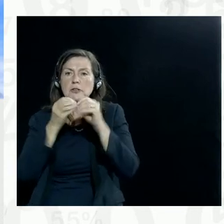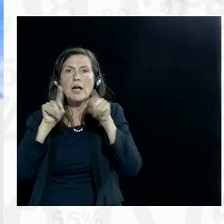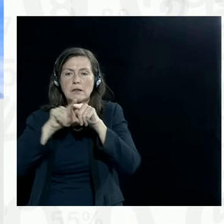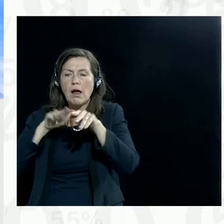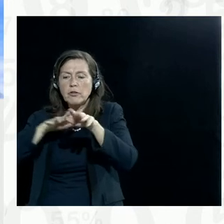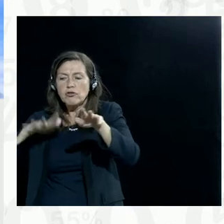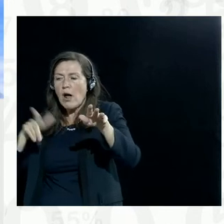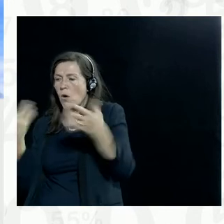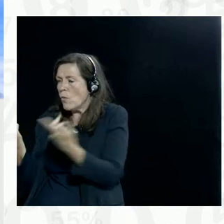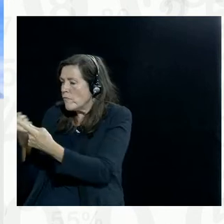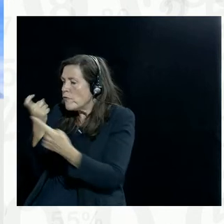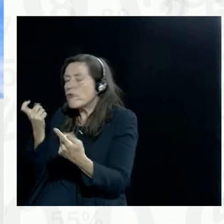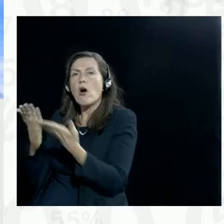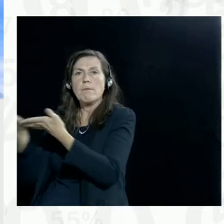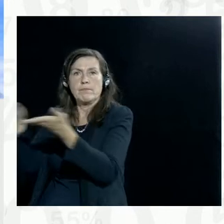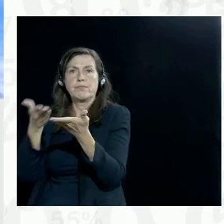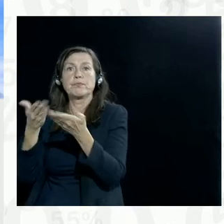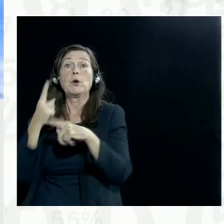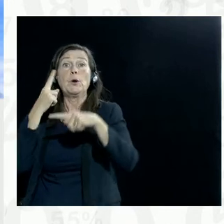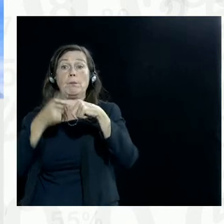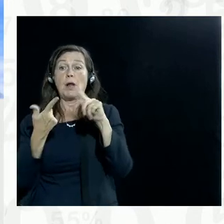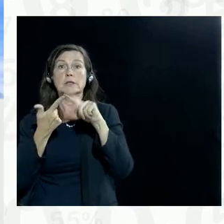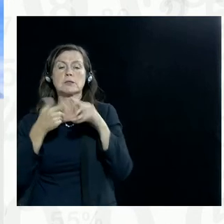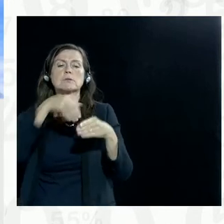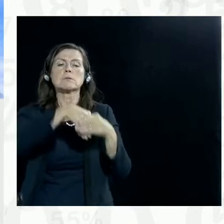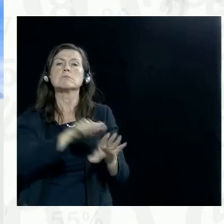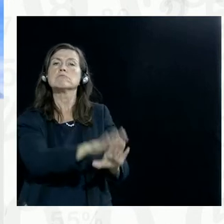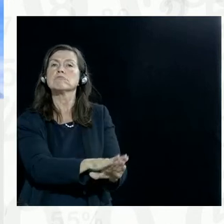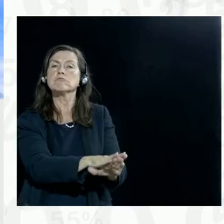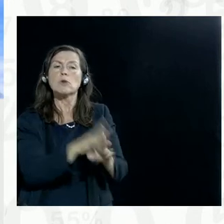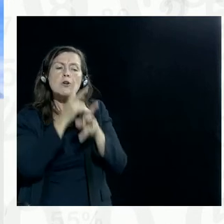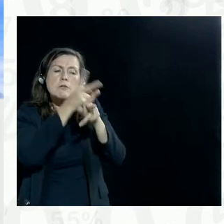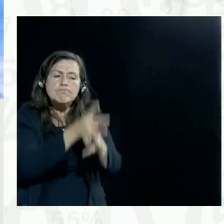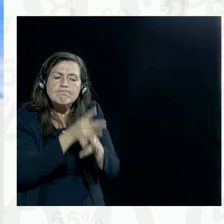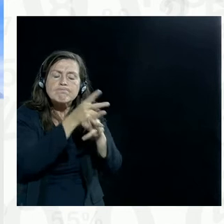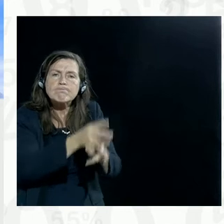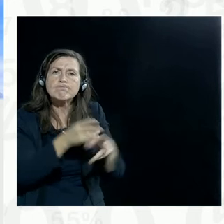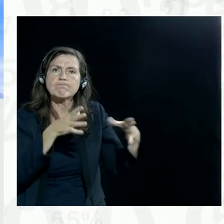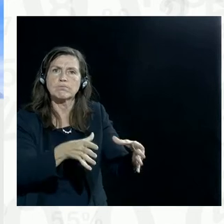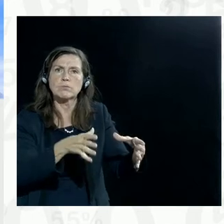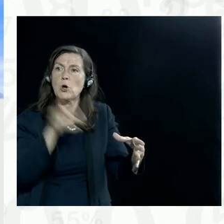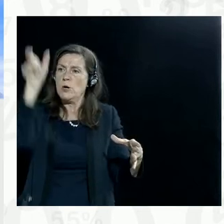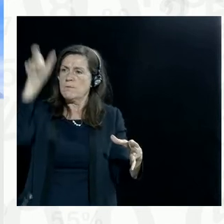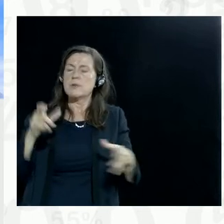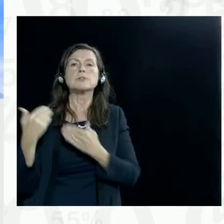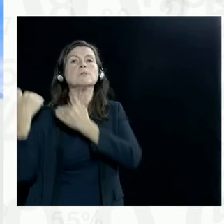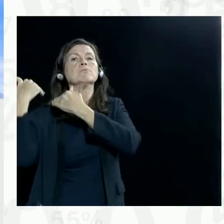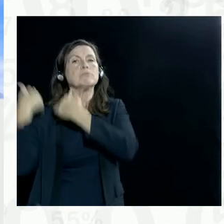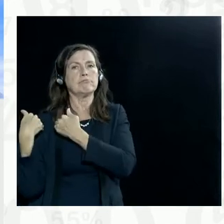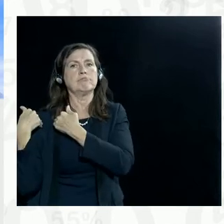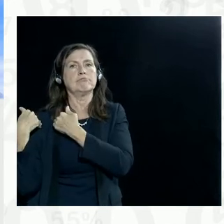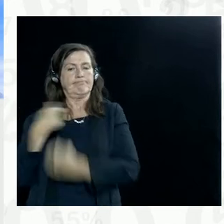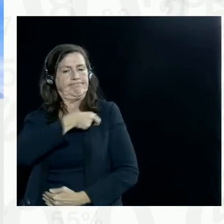responsibility for custodianship or so that at any point in the data lifecycle, there is a named person responsible for